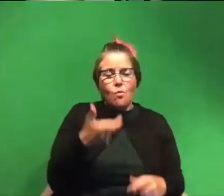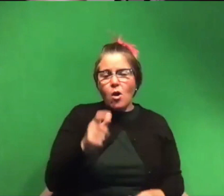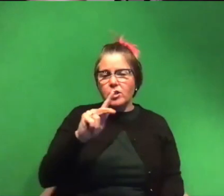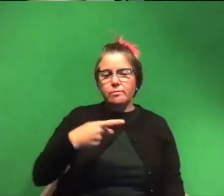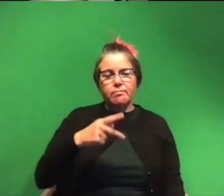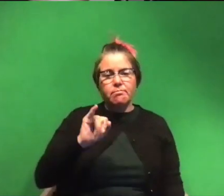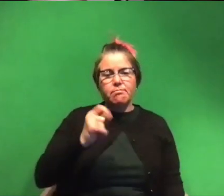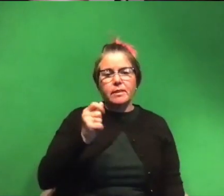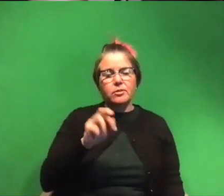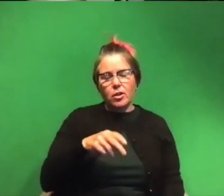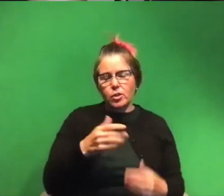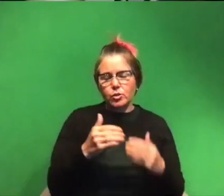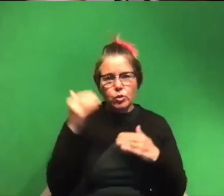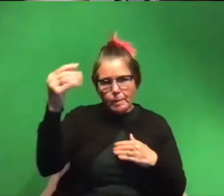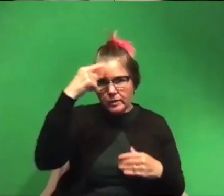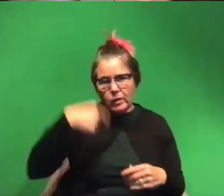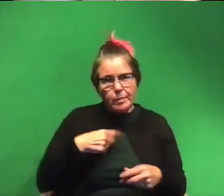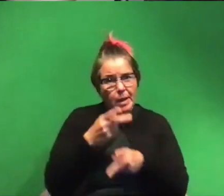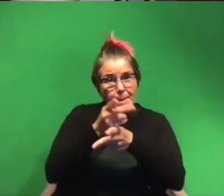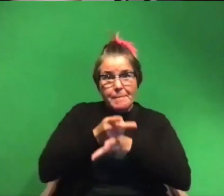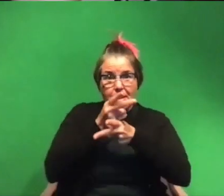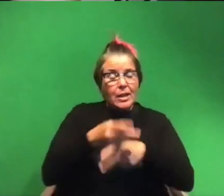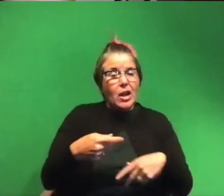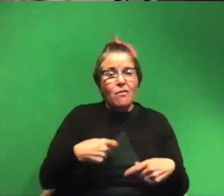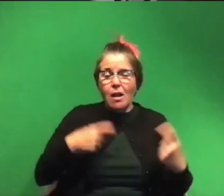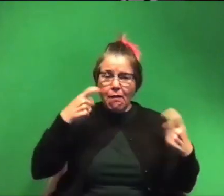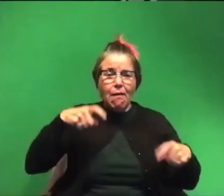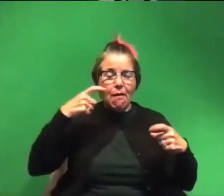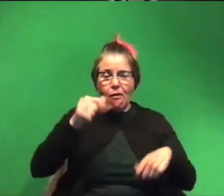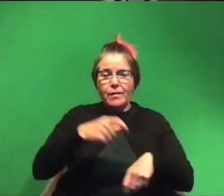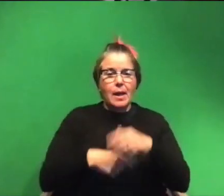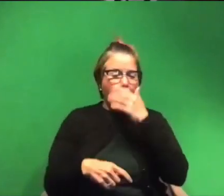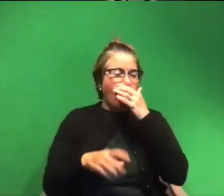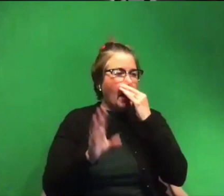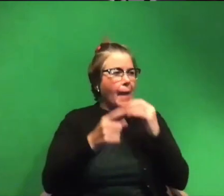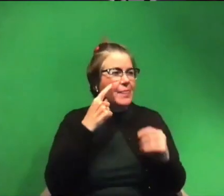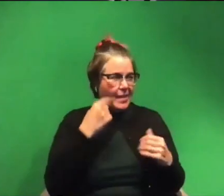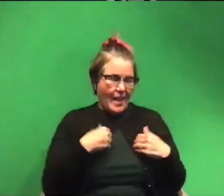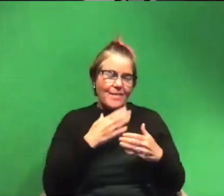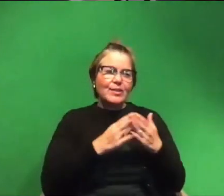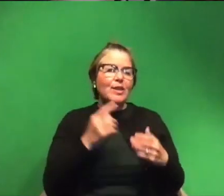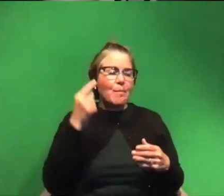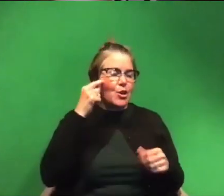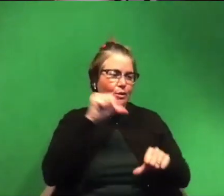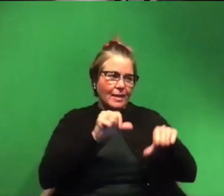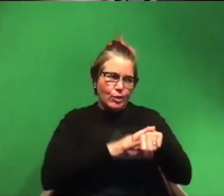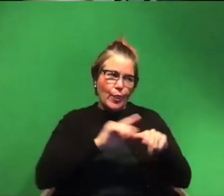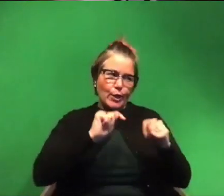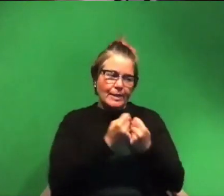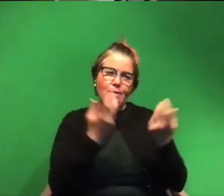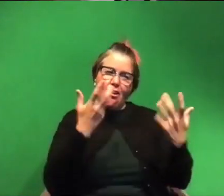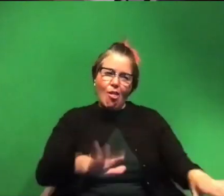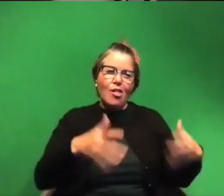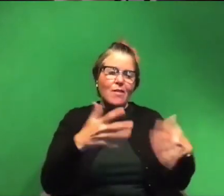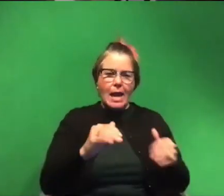me so be careful i'm i'm gonna be a crying wreck all the time i think they have some neuroscientists on their team already because i'm just like how does